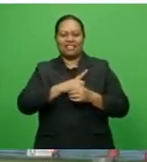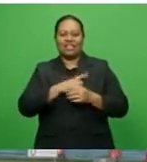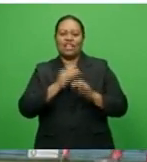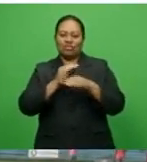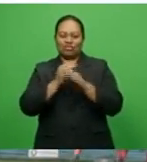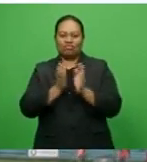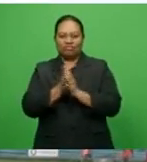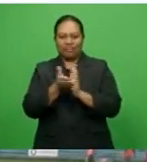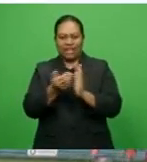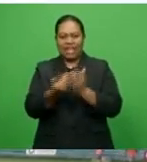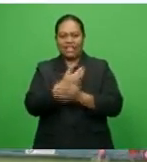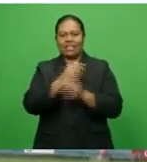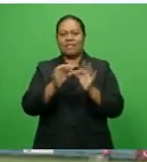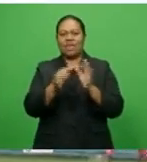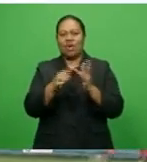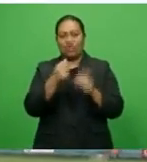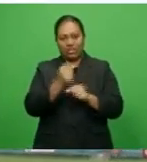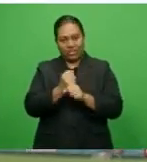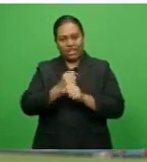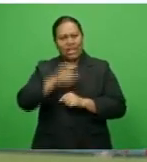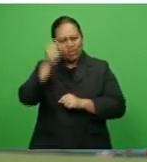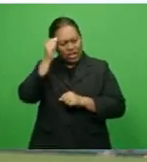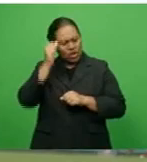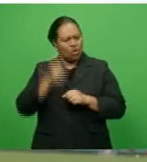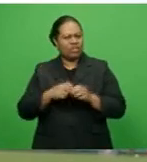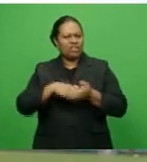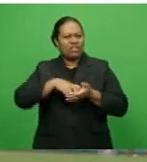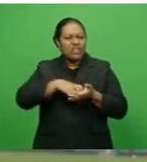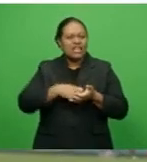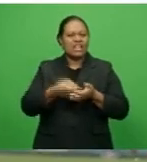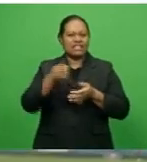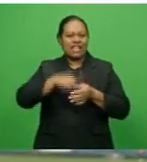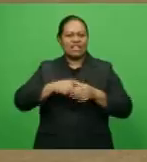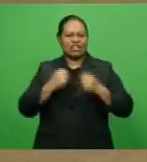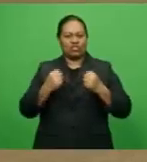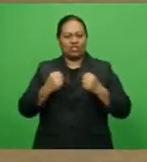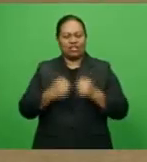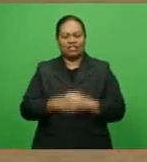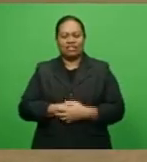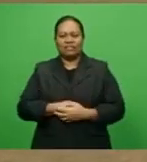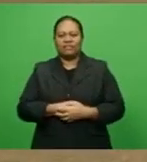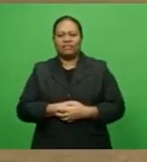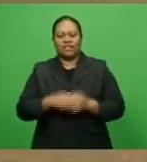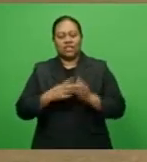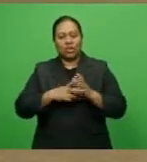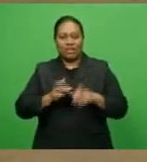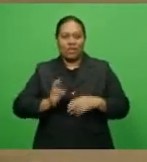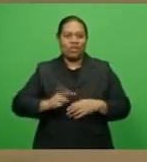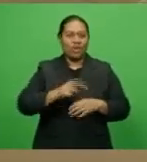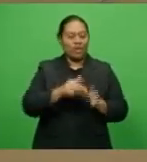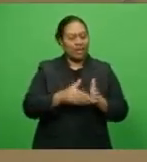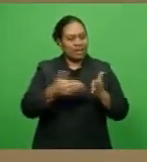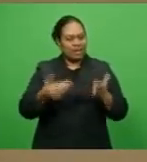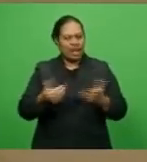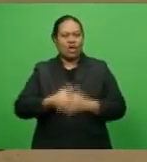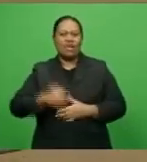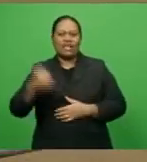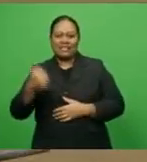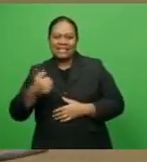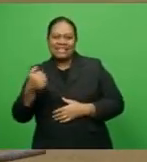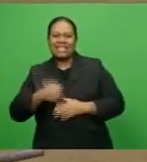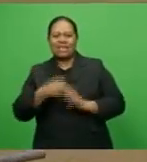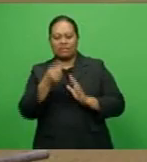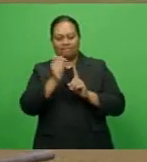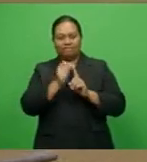and knowing the strength and weaknesses of other teams and our teams as well. The Delta Tigers now have 16 points from